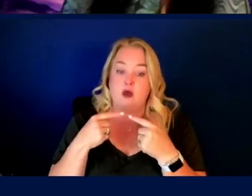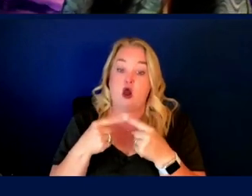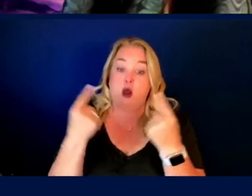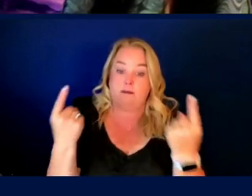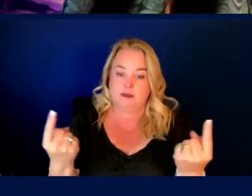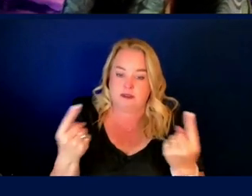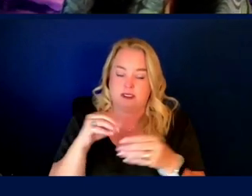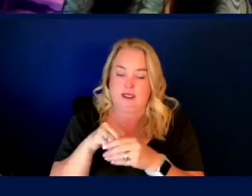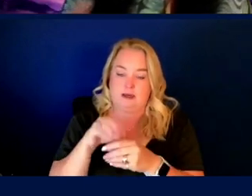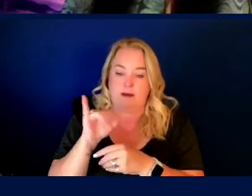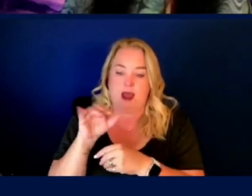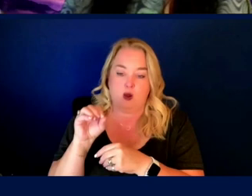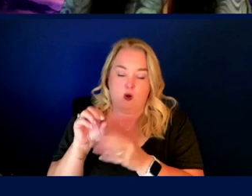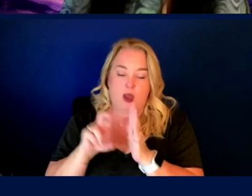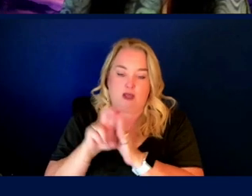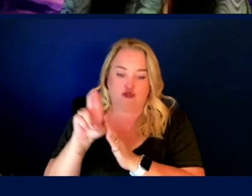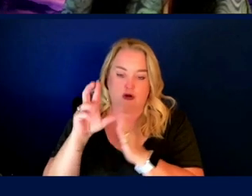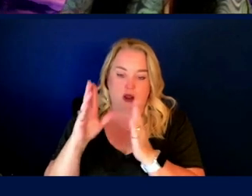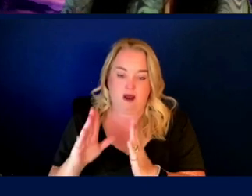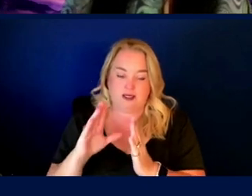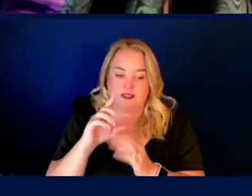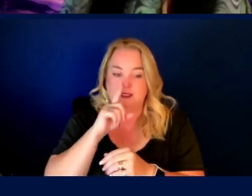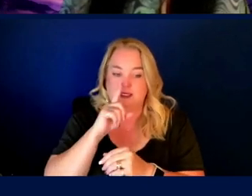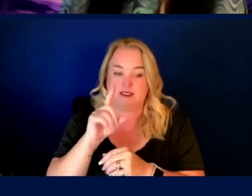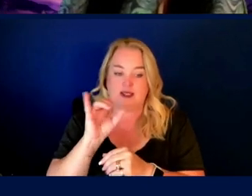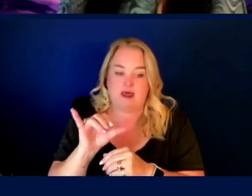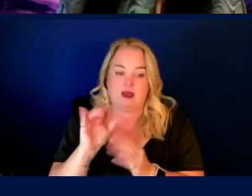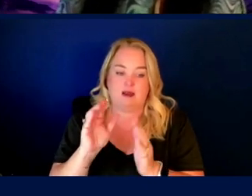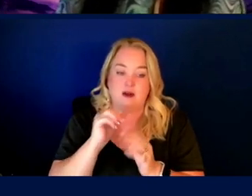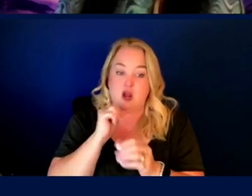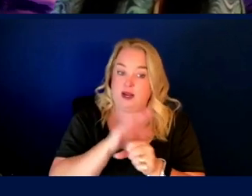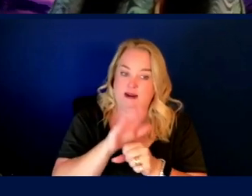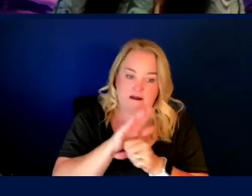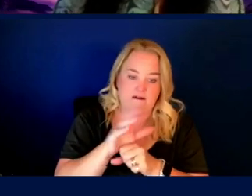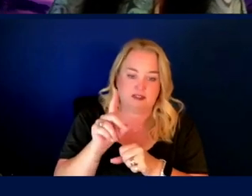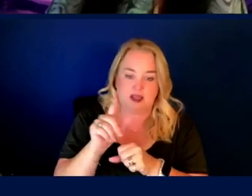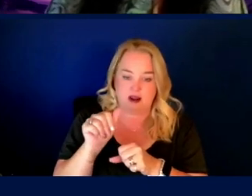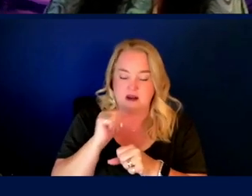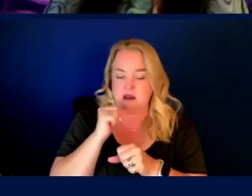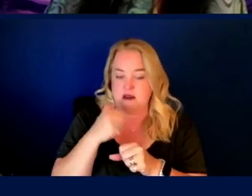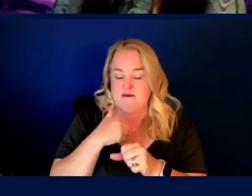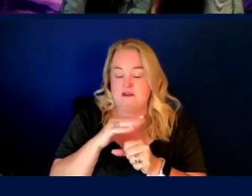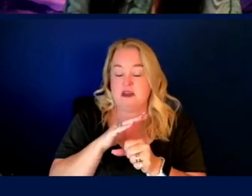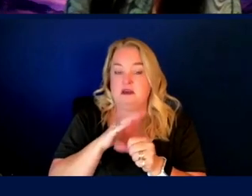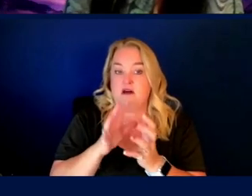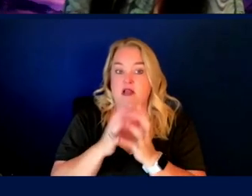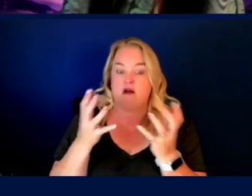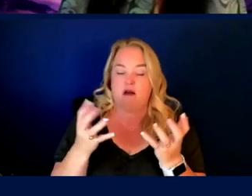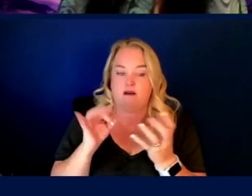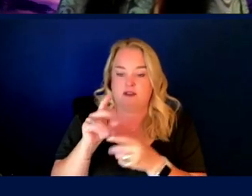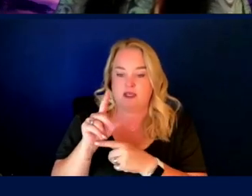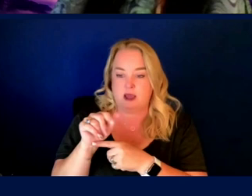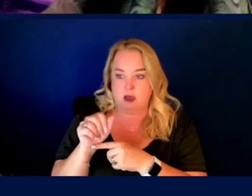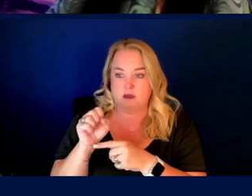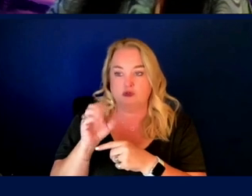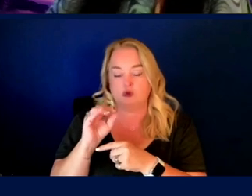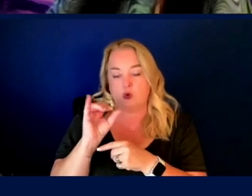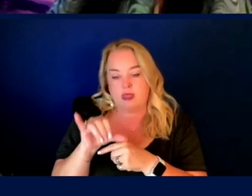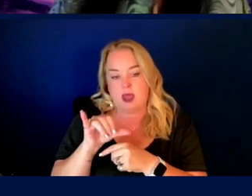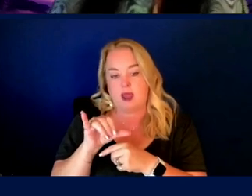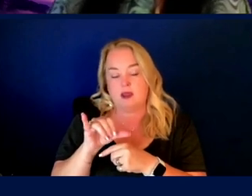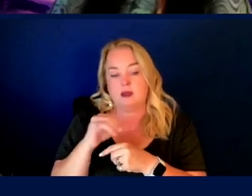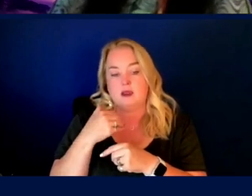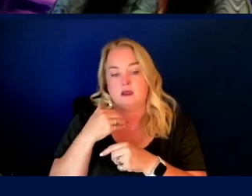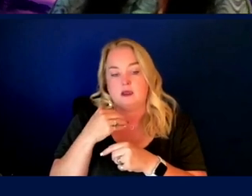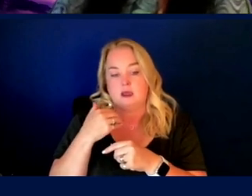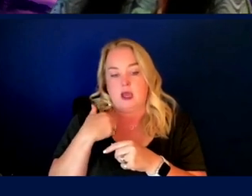world of bioastronautics, which is, uh, small end data sets, not having enough data or not having tons of data to work with. So existing space health data is, has